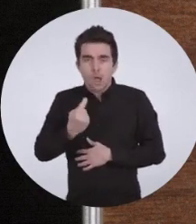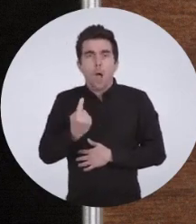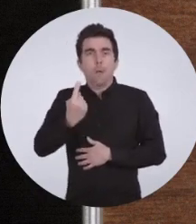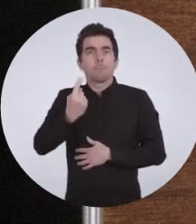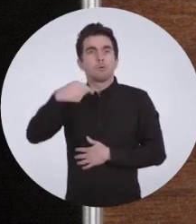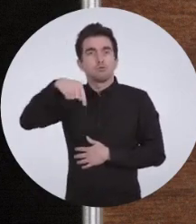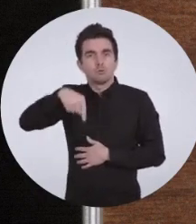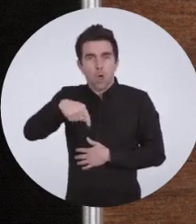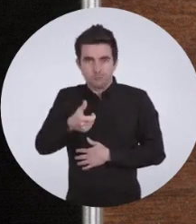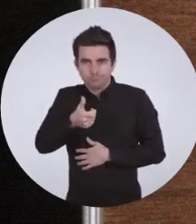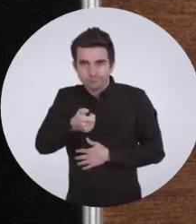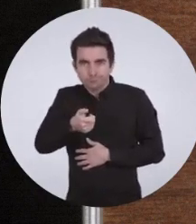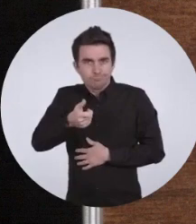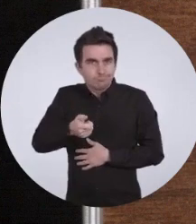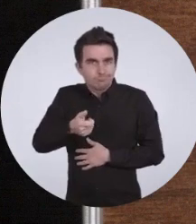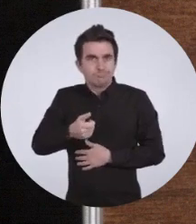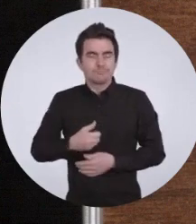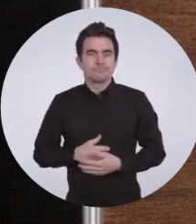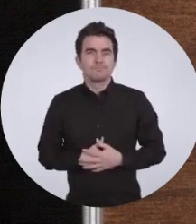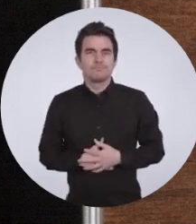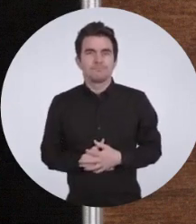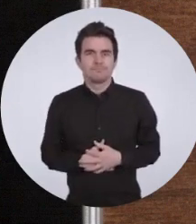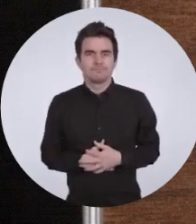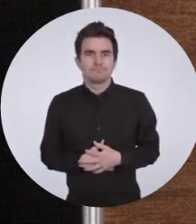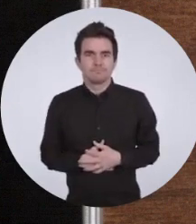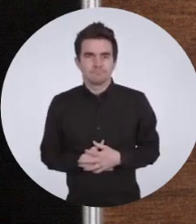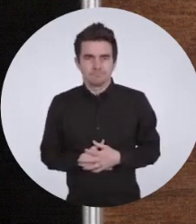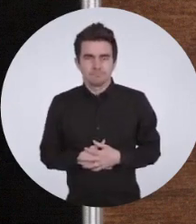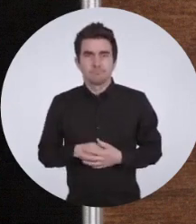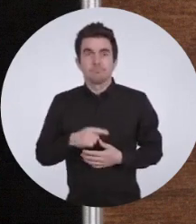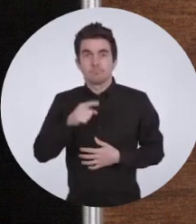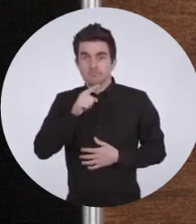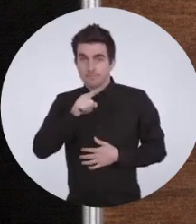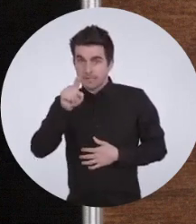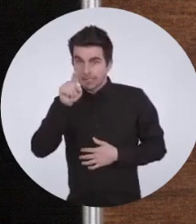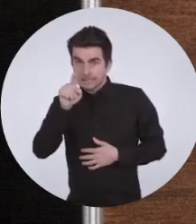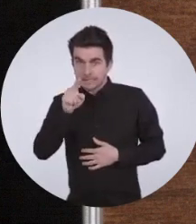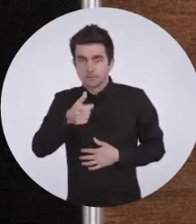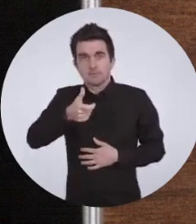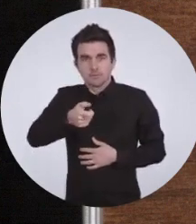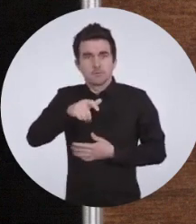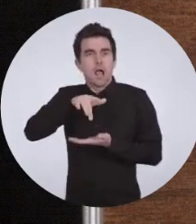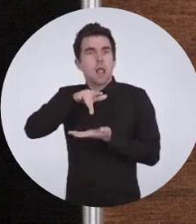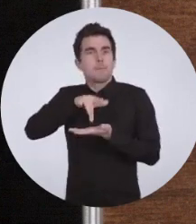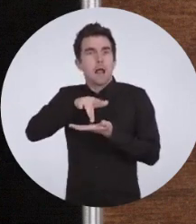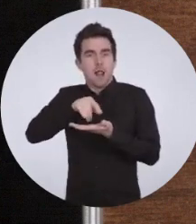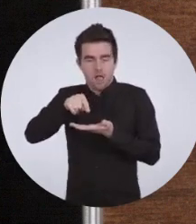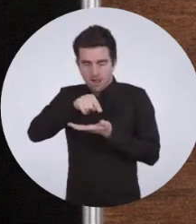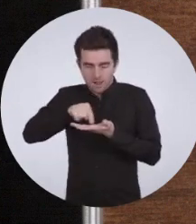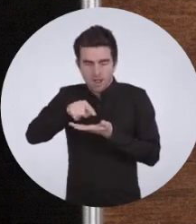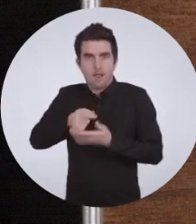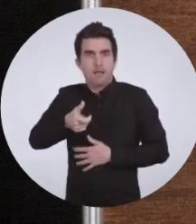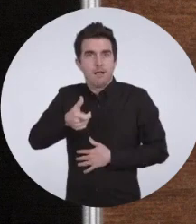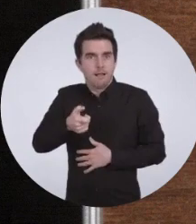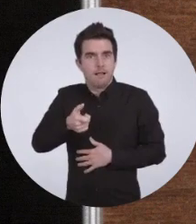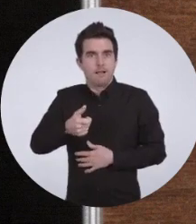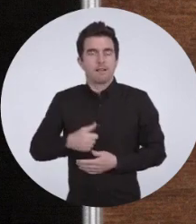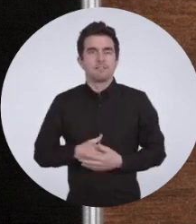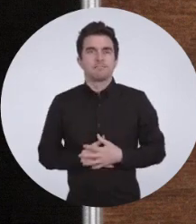click the directional button up or down. To select a feature, click on the circle in the middle of the remote.